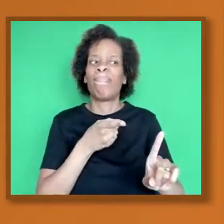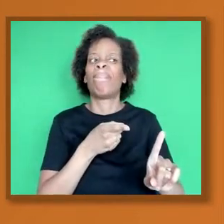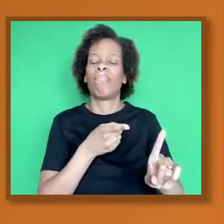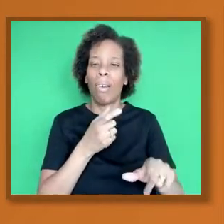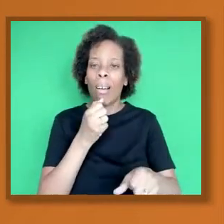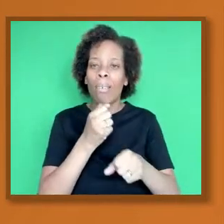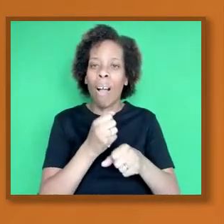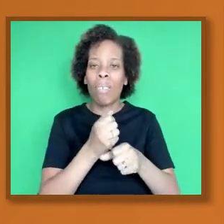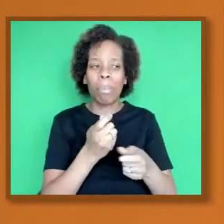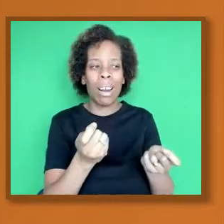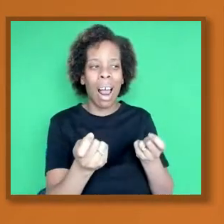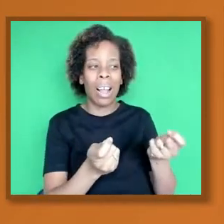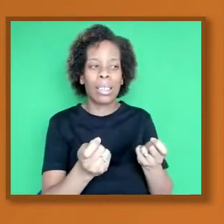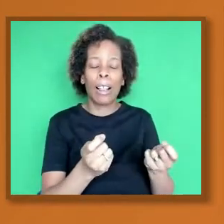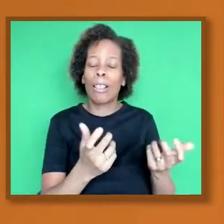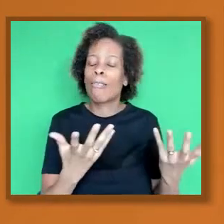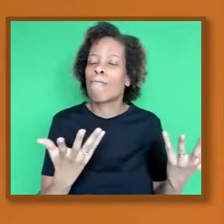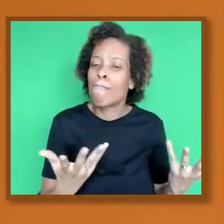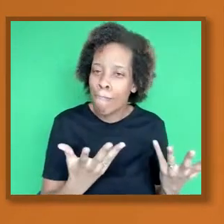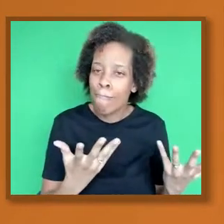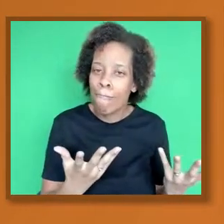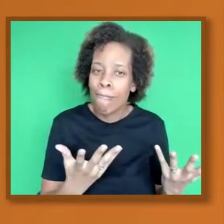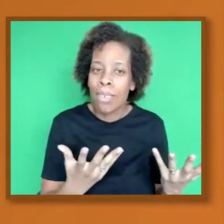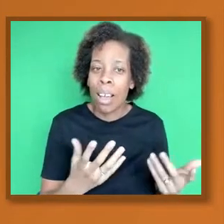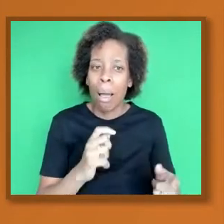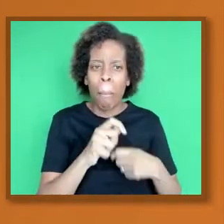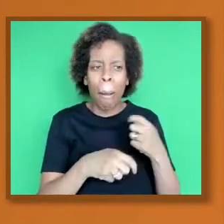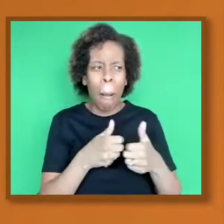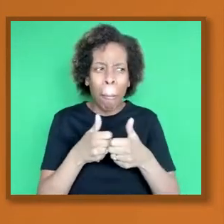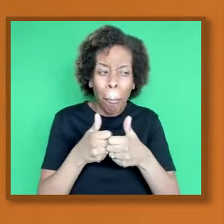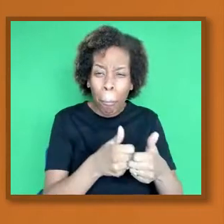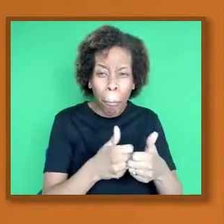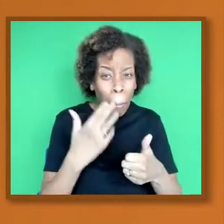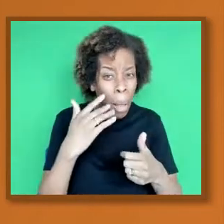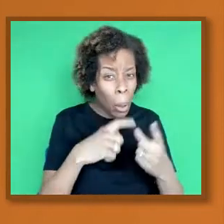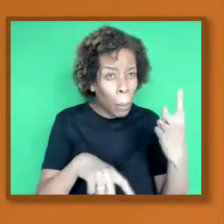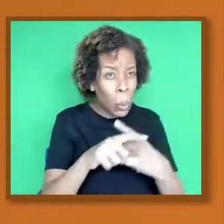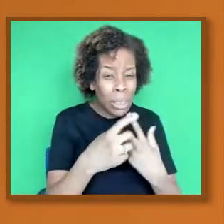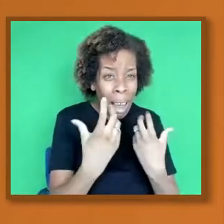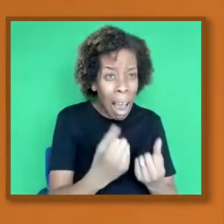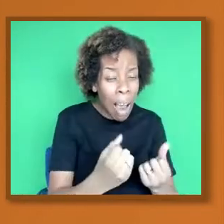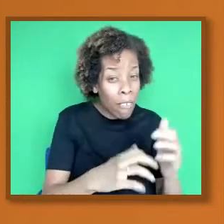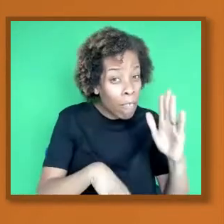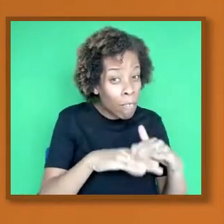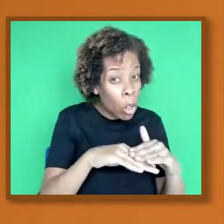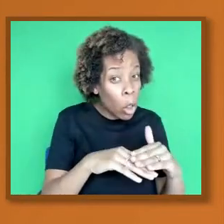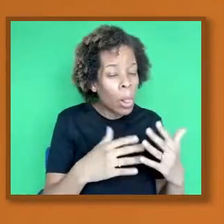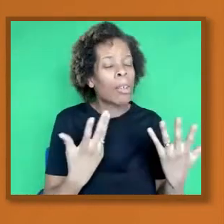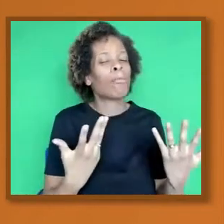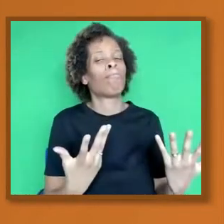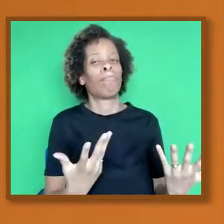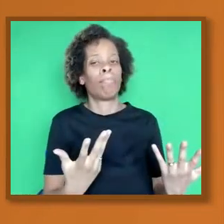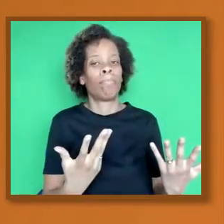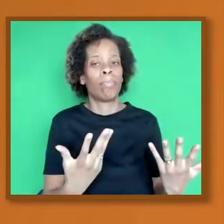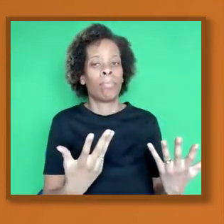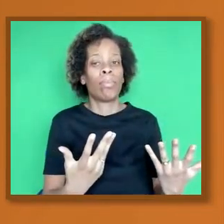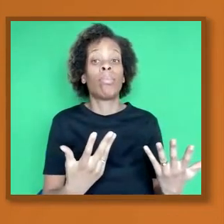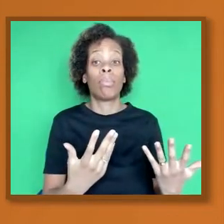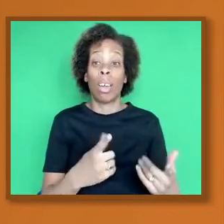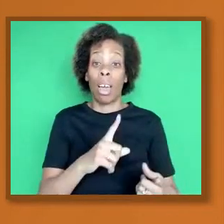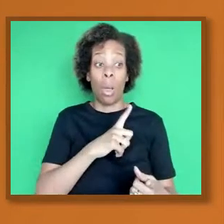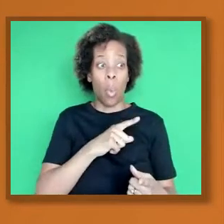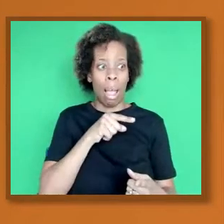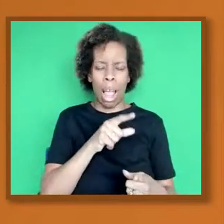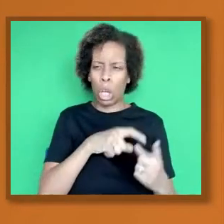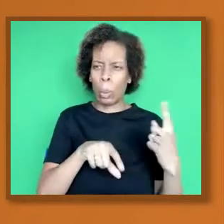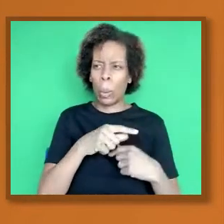not be in the favour of black people. And therefore, there will always be this level of concern. Could we click to the